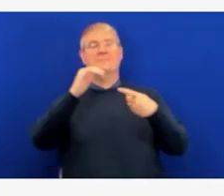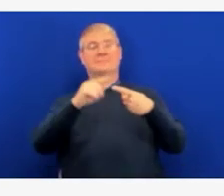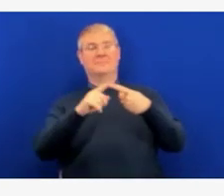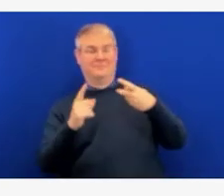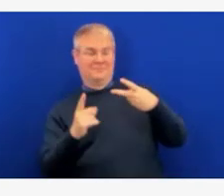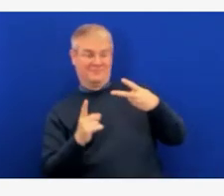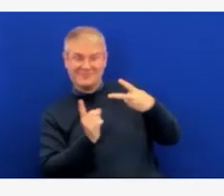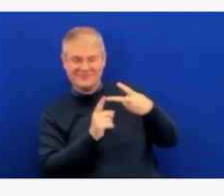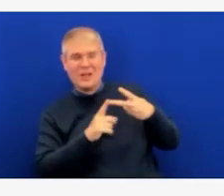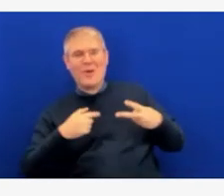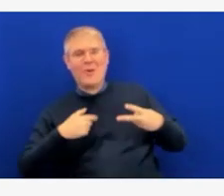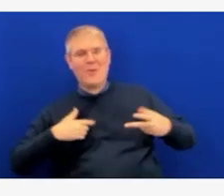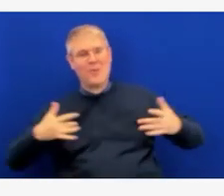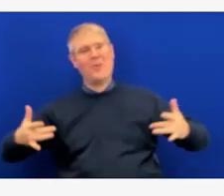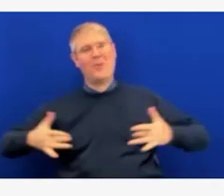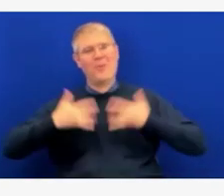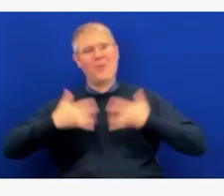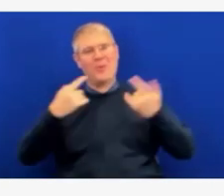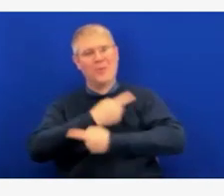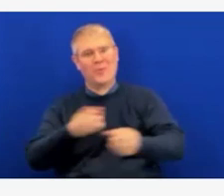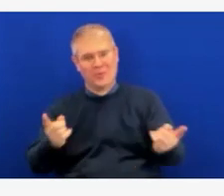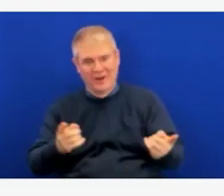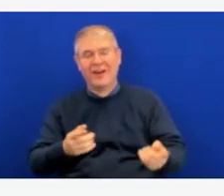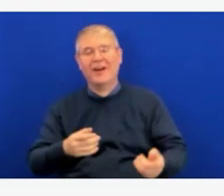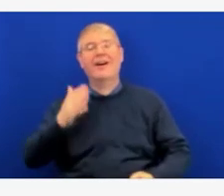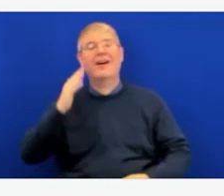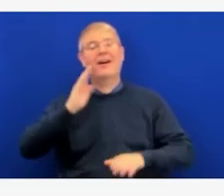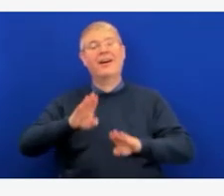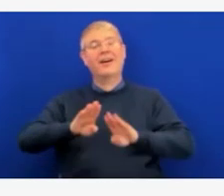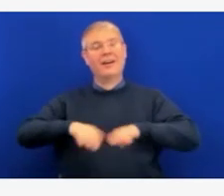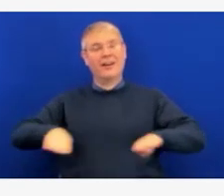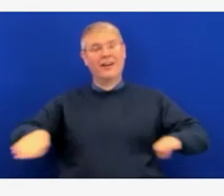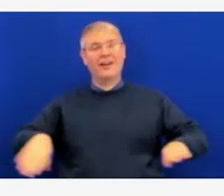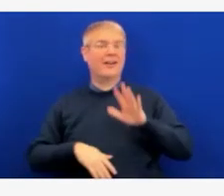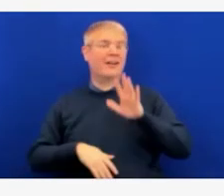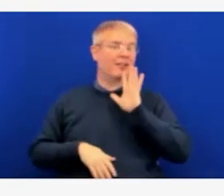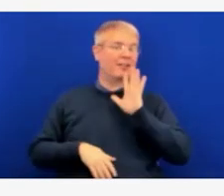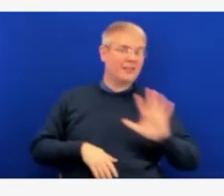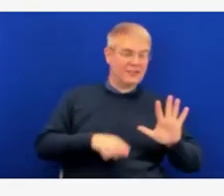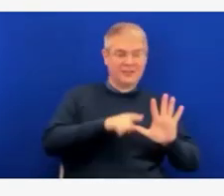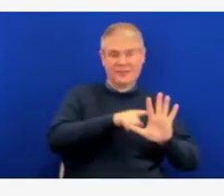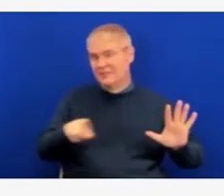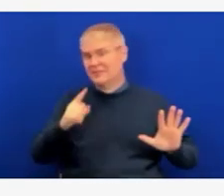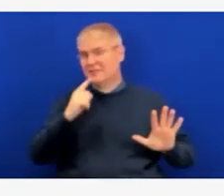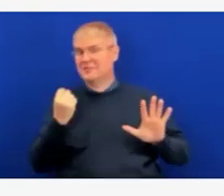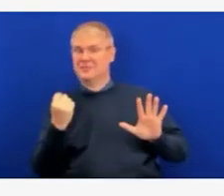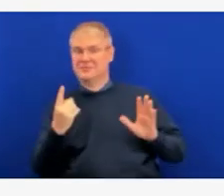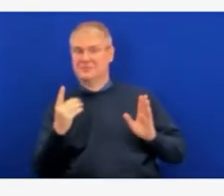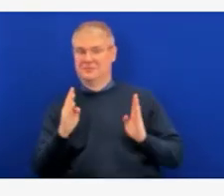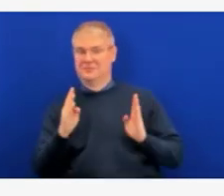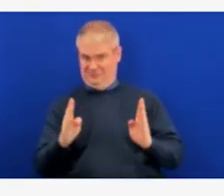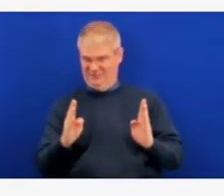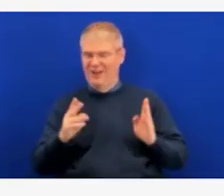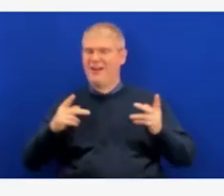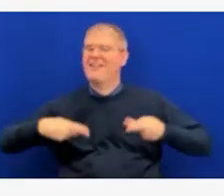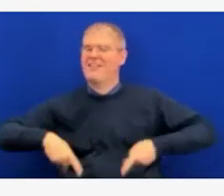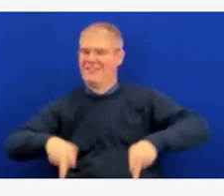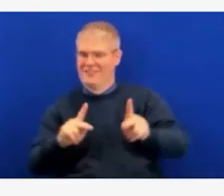5 to 11. Our next speakers will be discussing this in further detail. And my last note before I turn this over to Dr. Turner